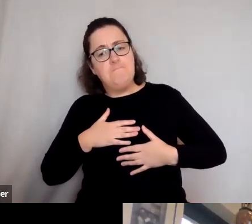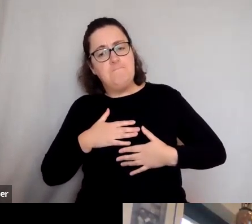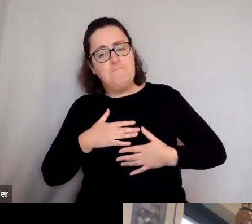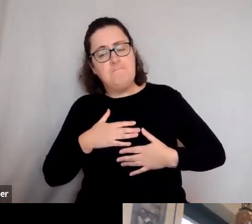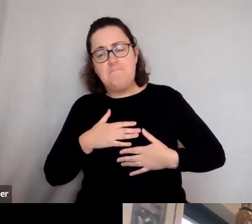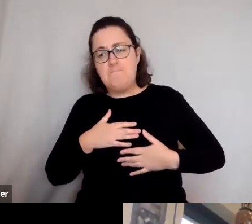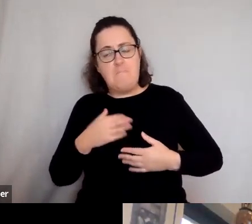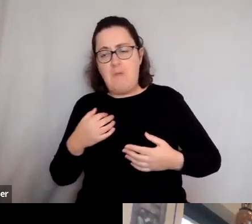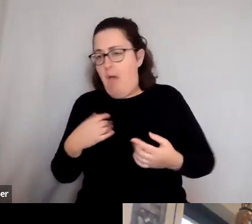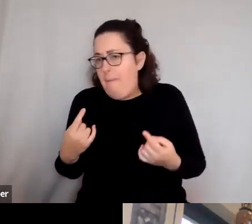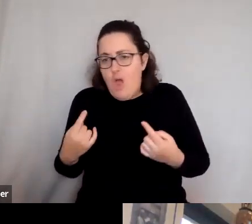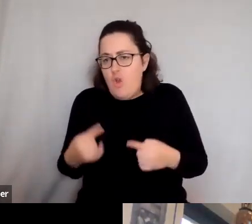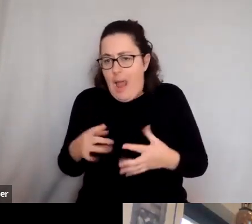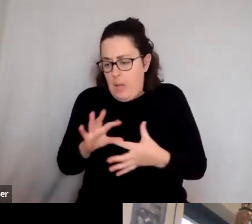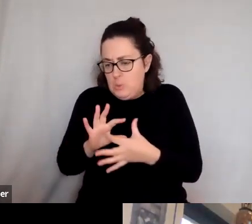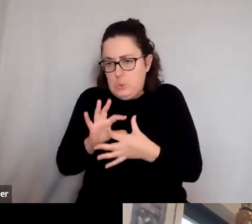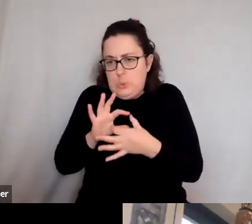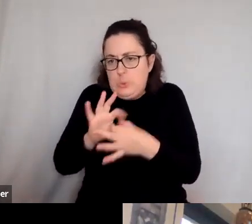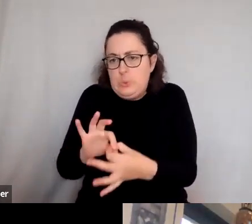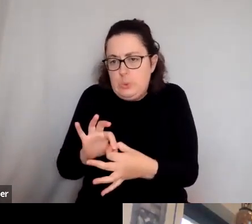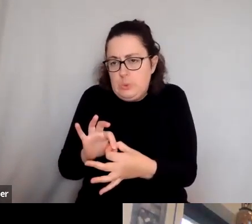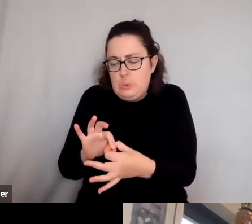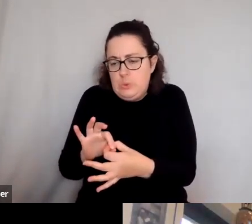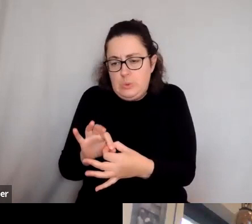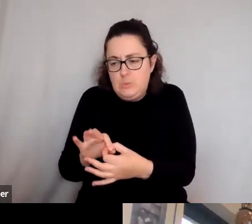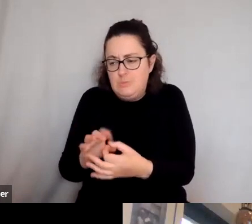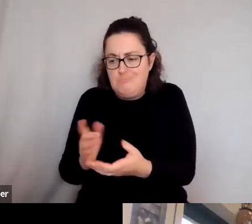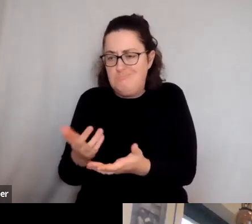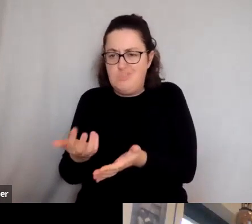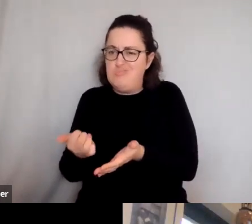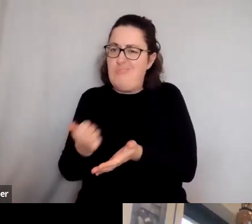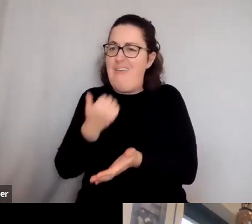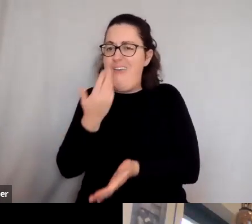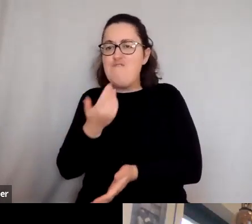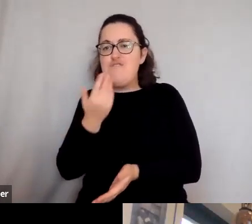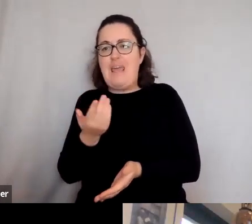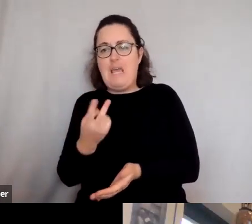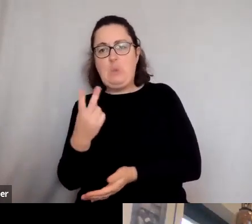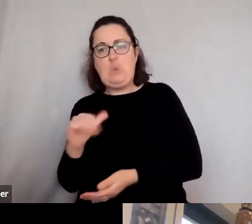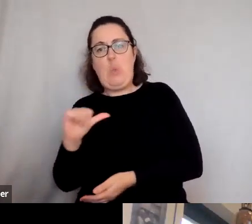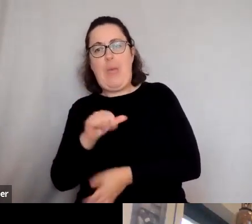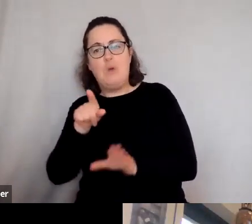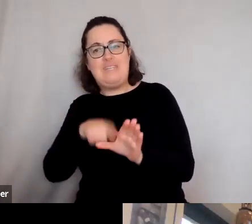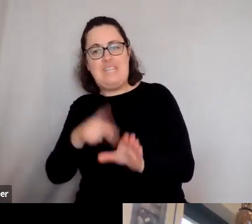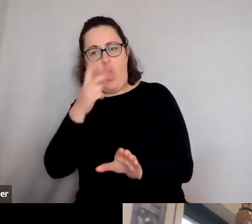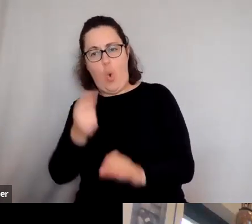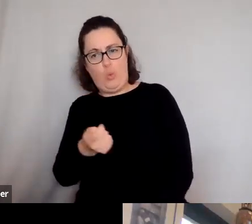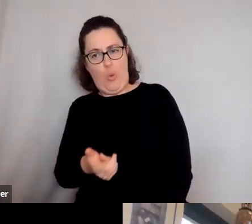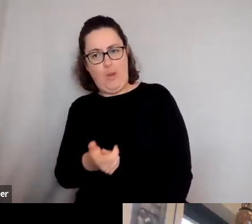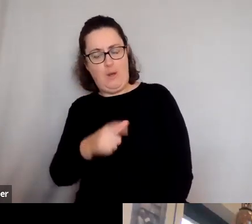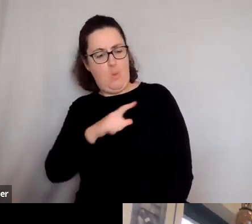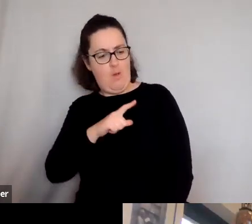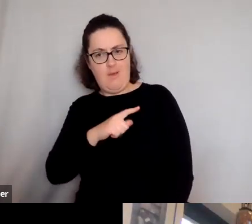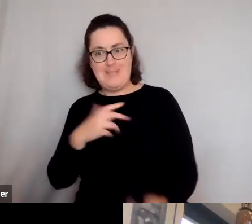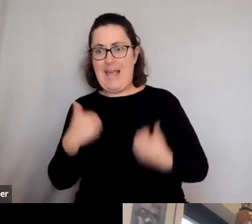can't directly engage with ordinary bits of antiquity that are 2000 years old, because that is what's so exciting.